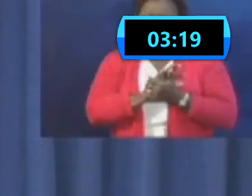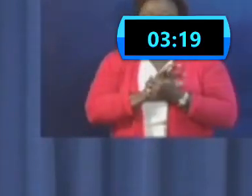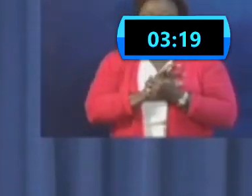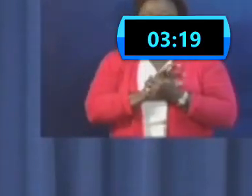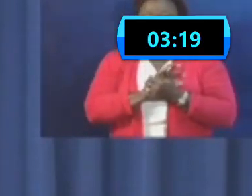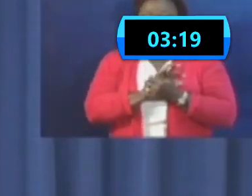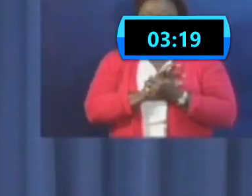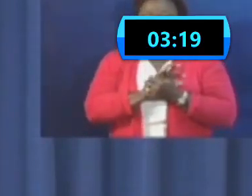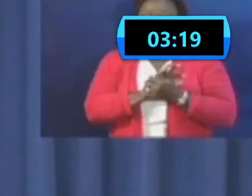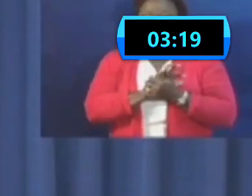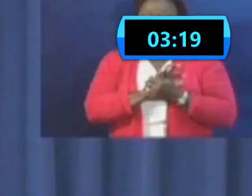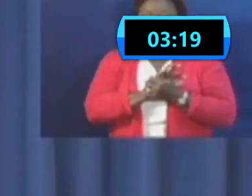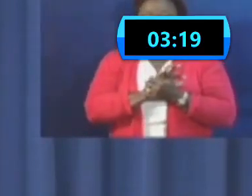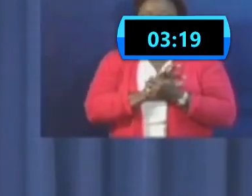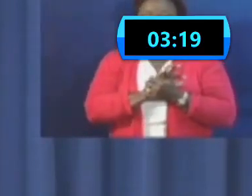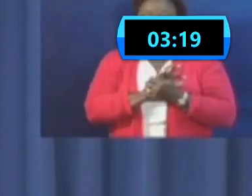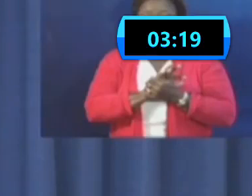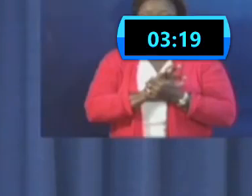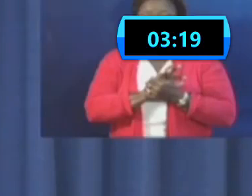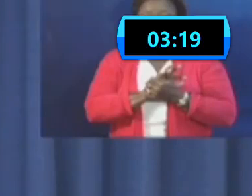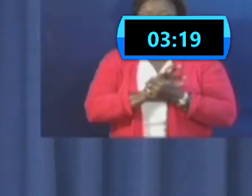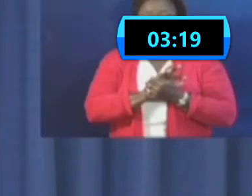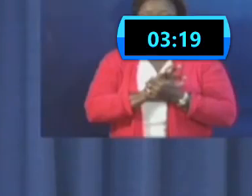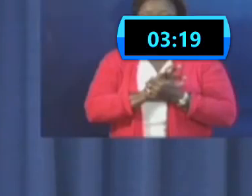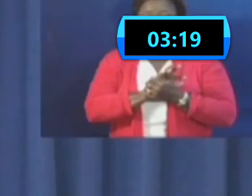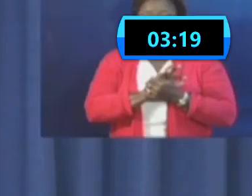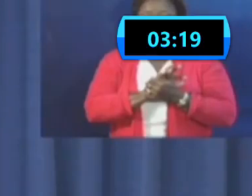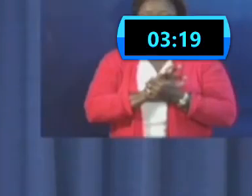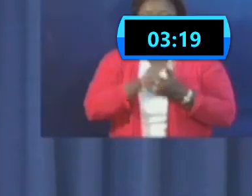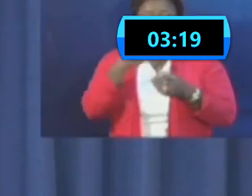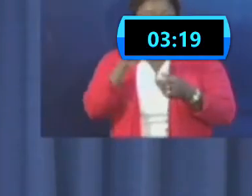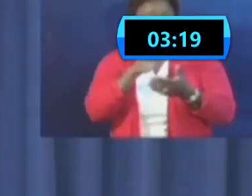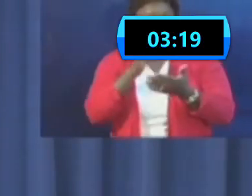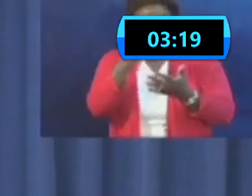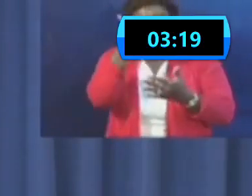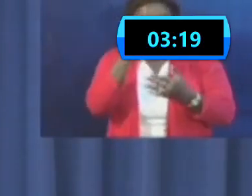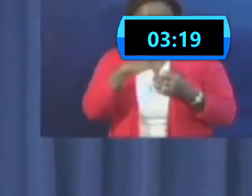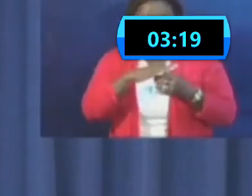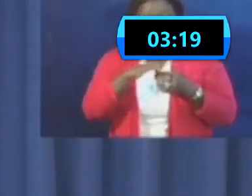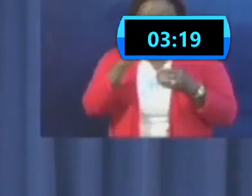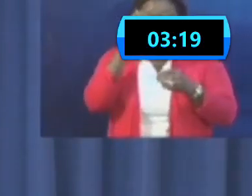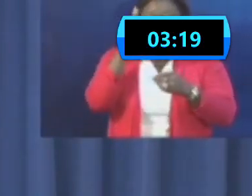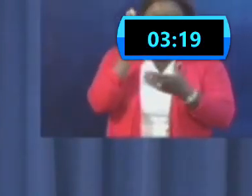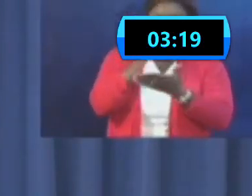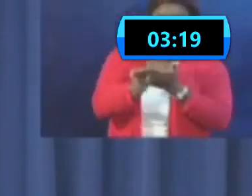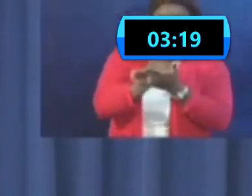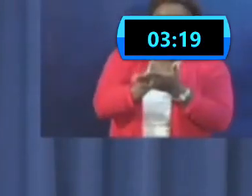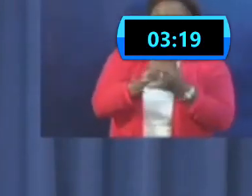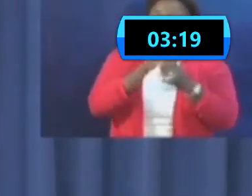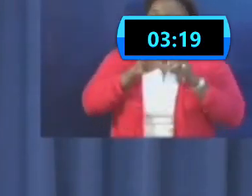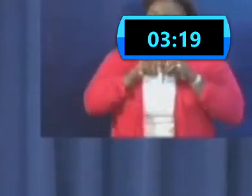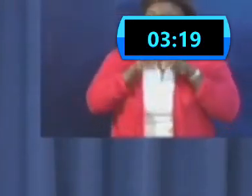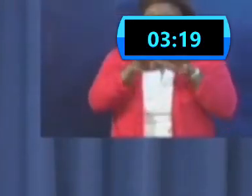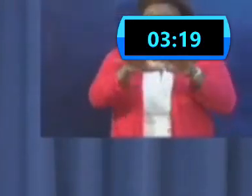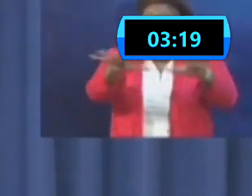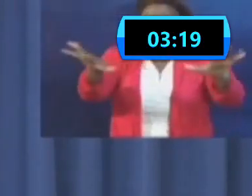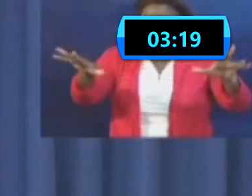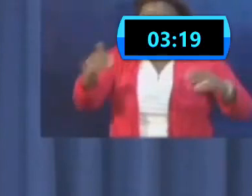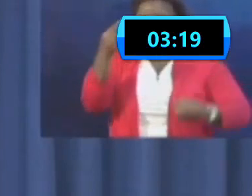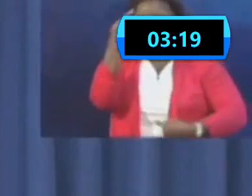suppress and coexist with the microbe.